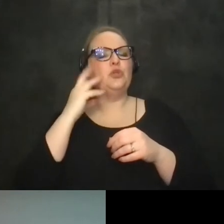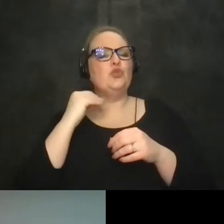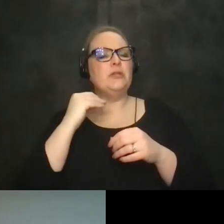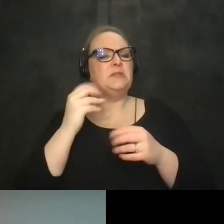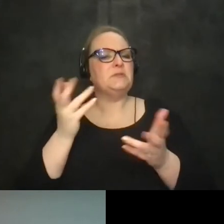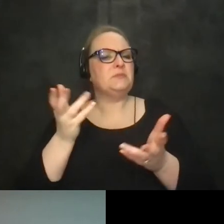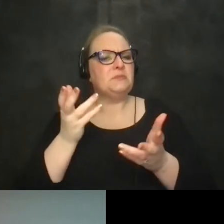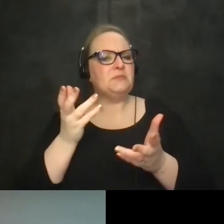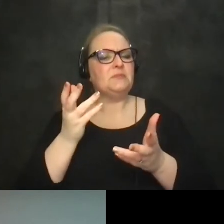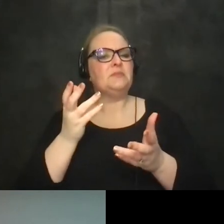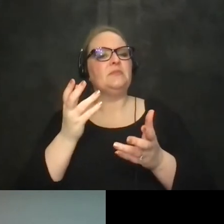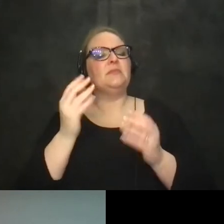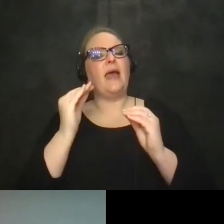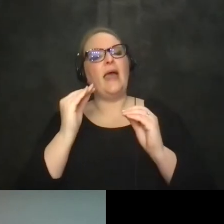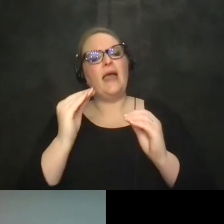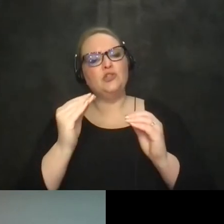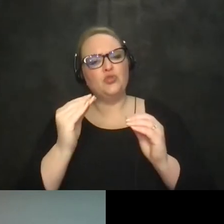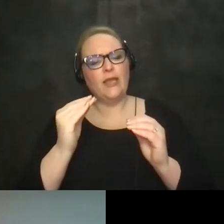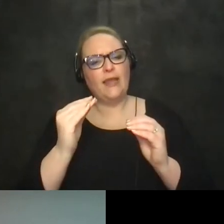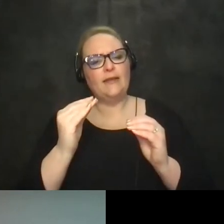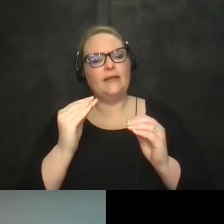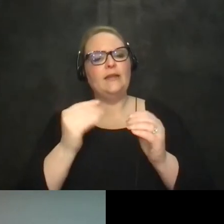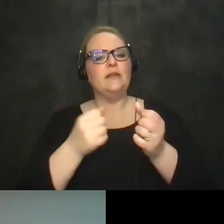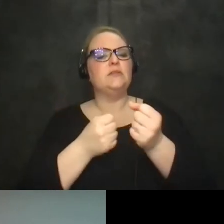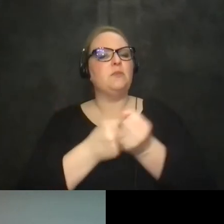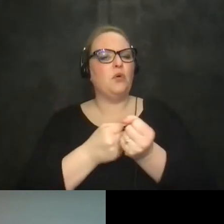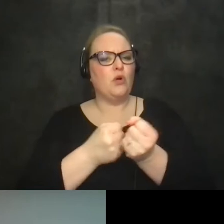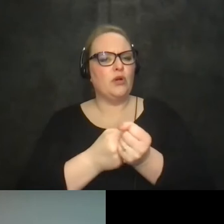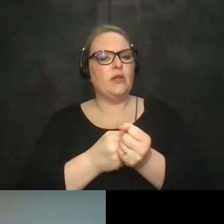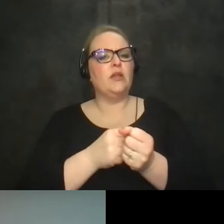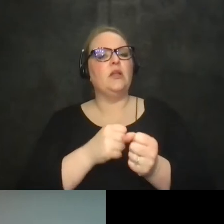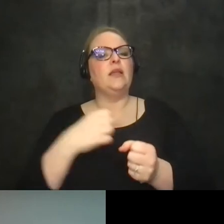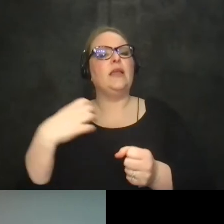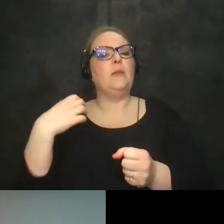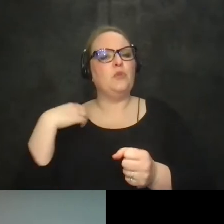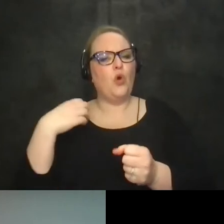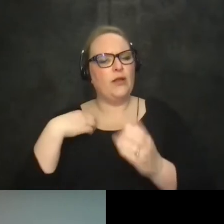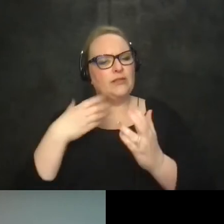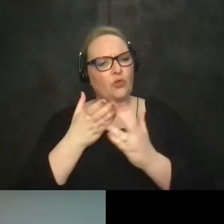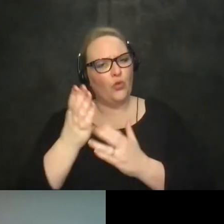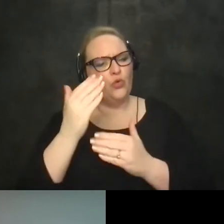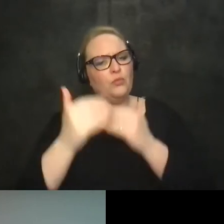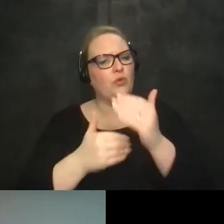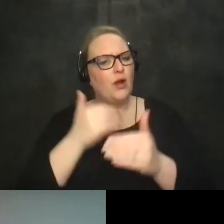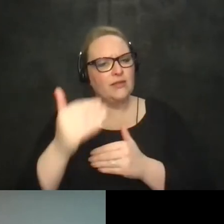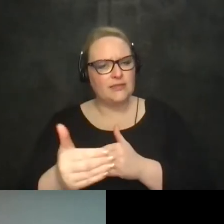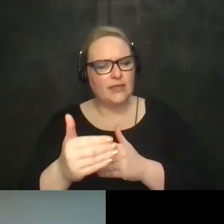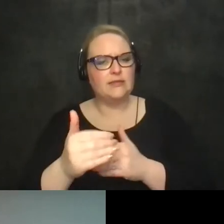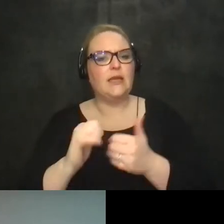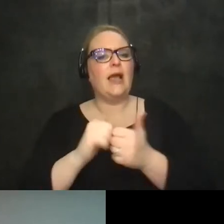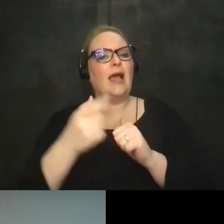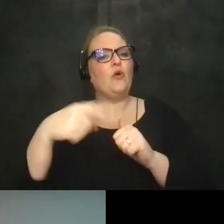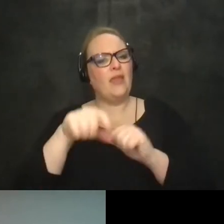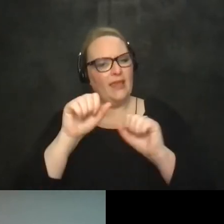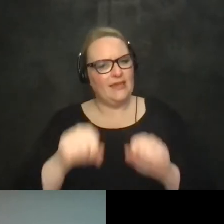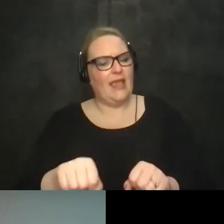educating and supporting employees through this process about how they can